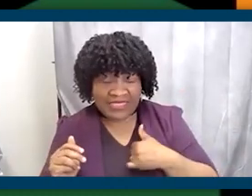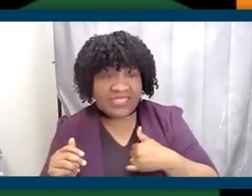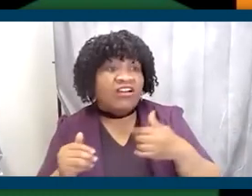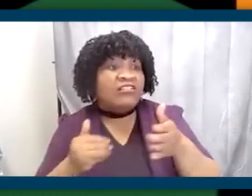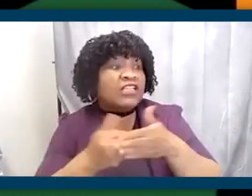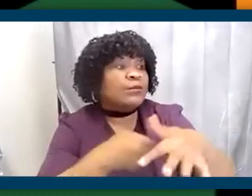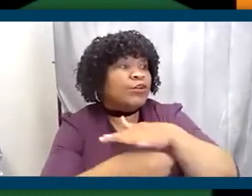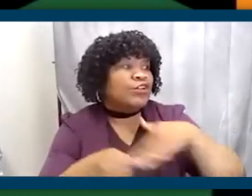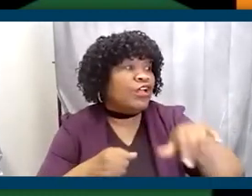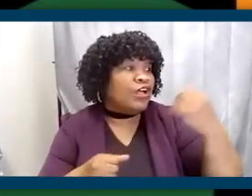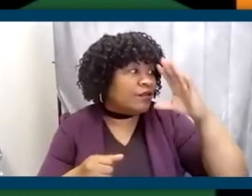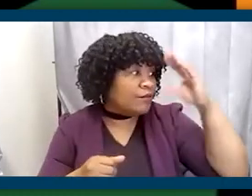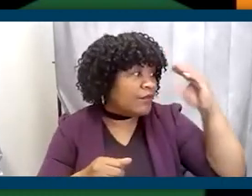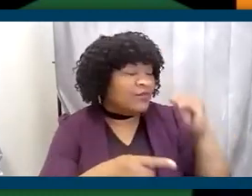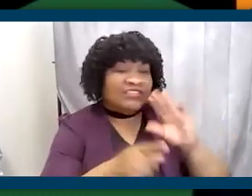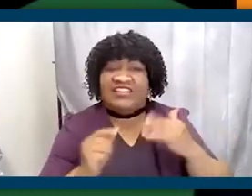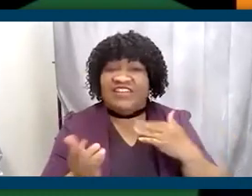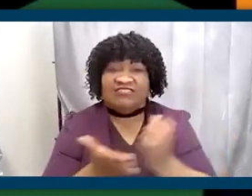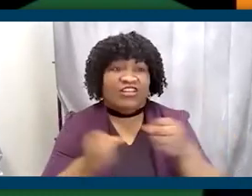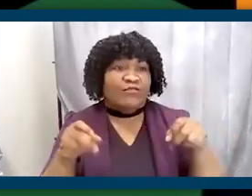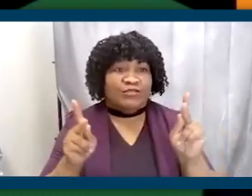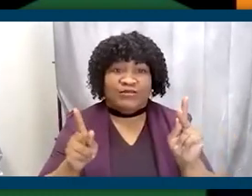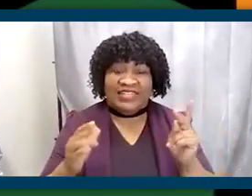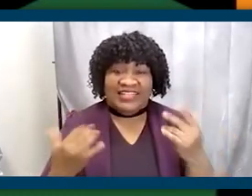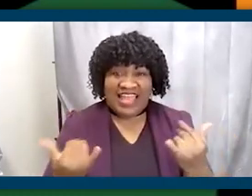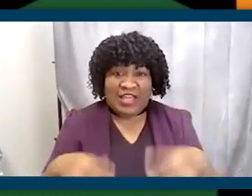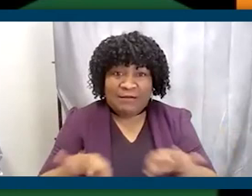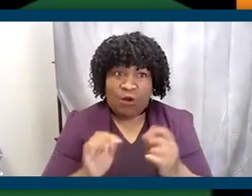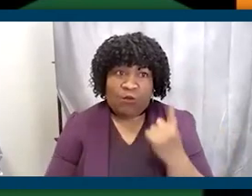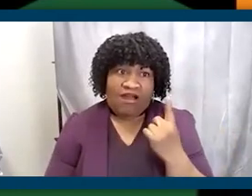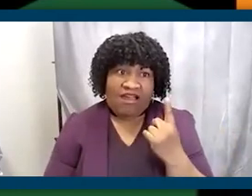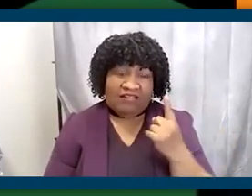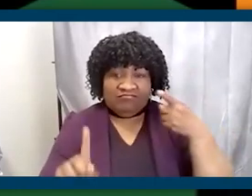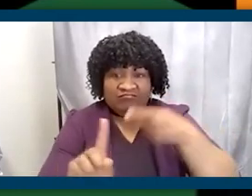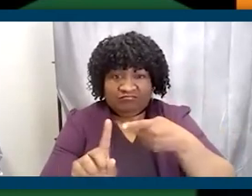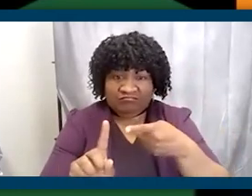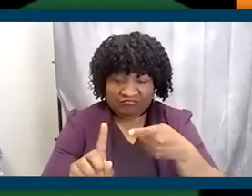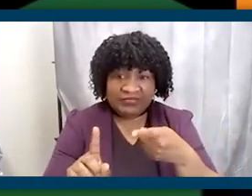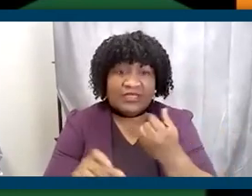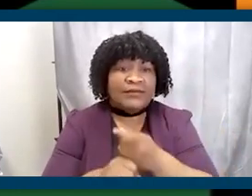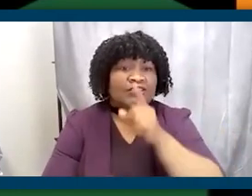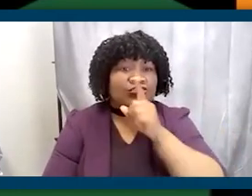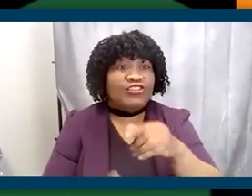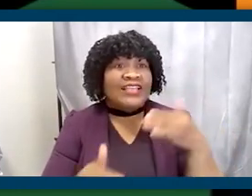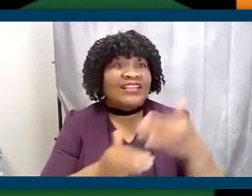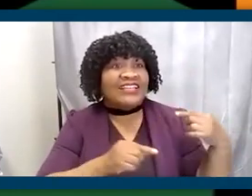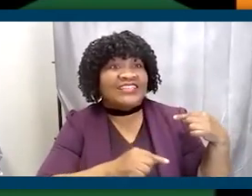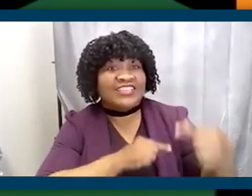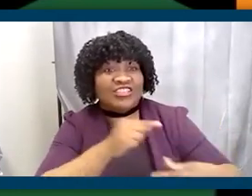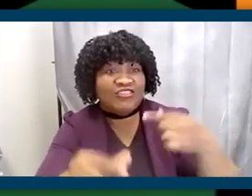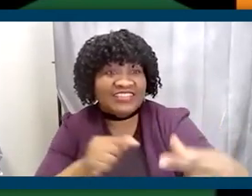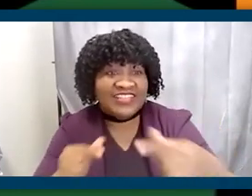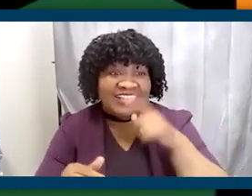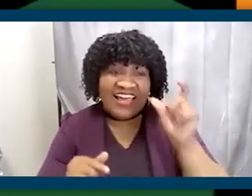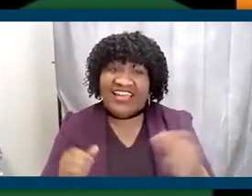opportunities. You know, so if I can leave us all with one charge tonight, it's to ensure that the next generation of Rodneys don't have to